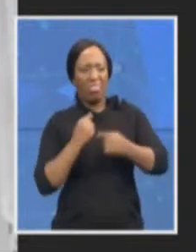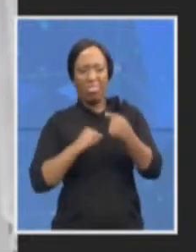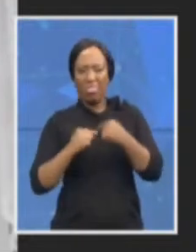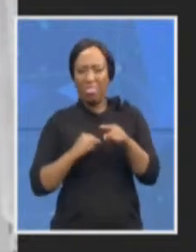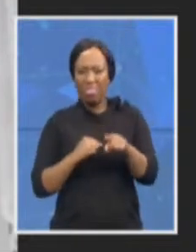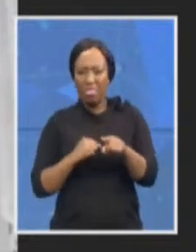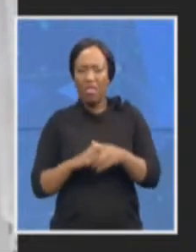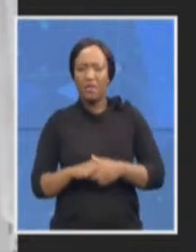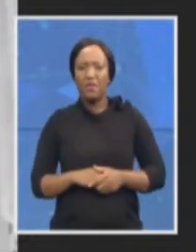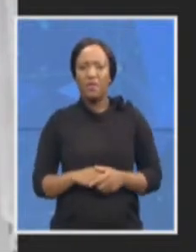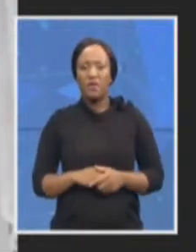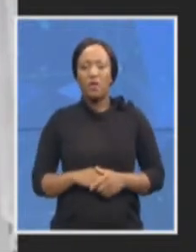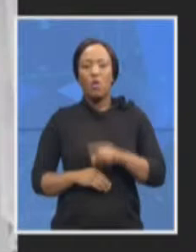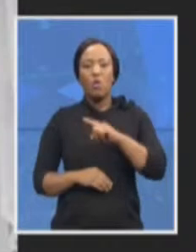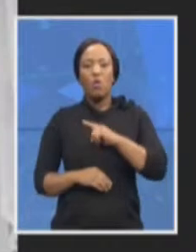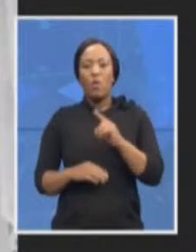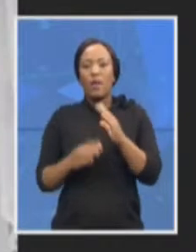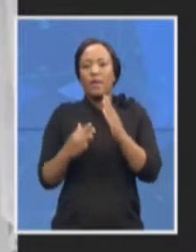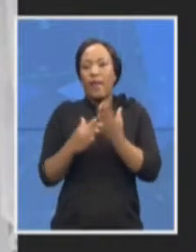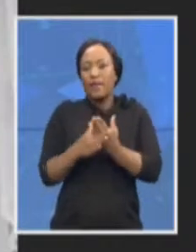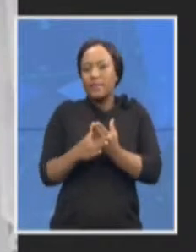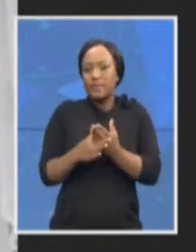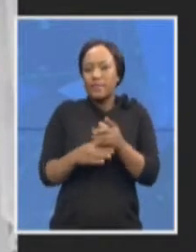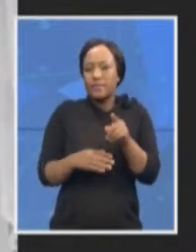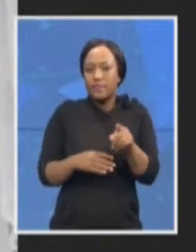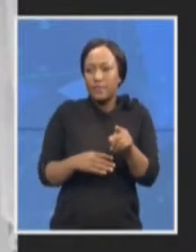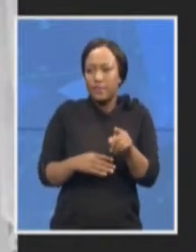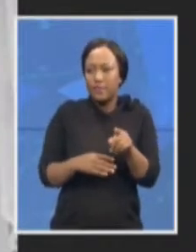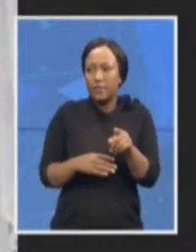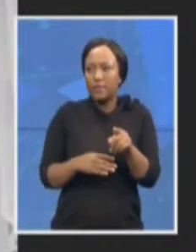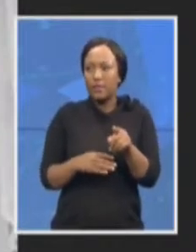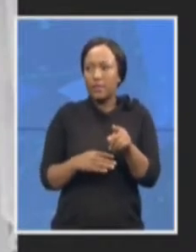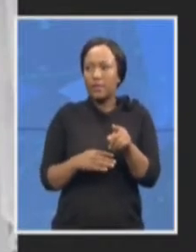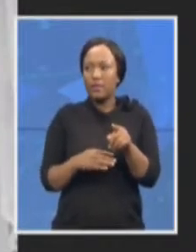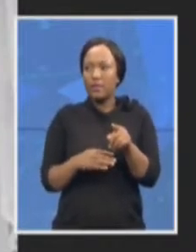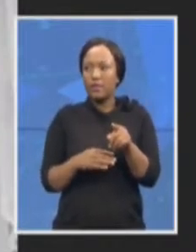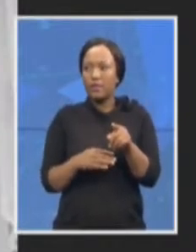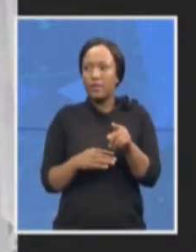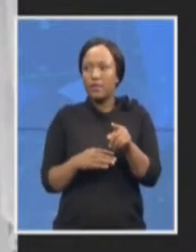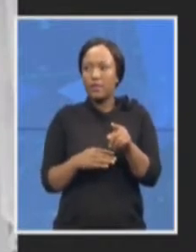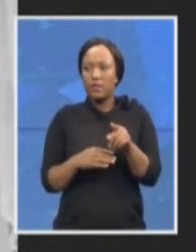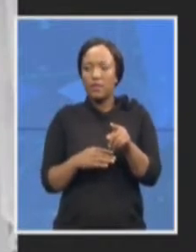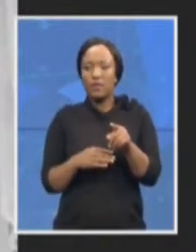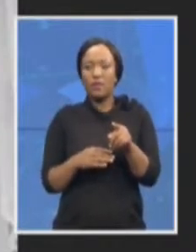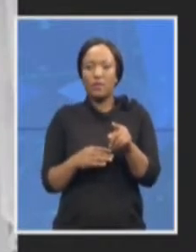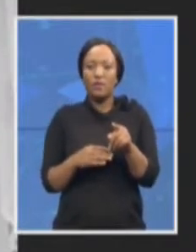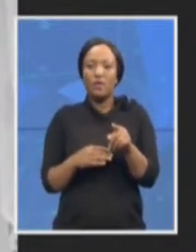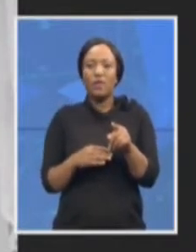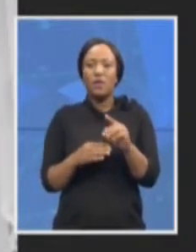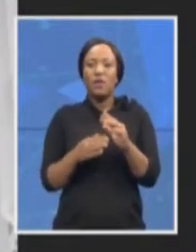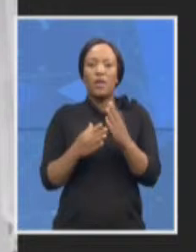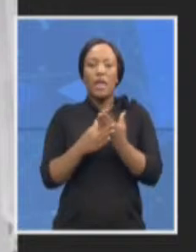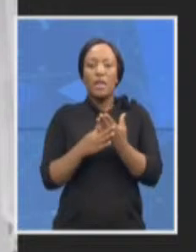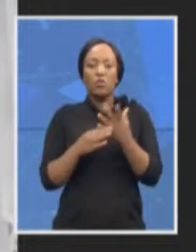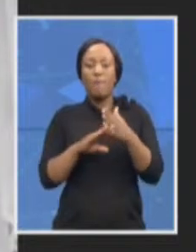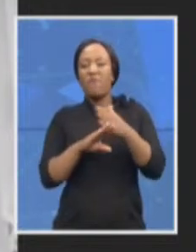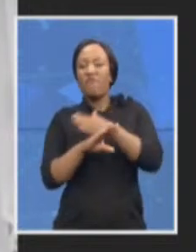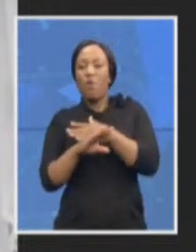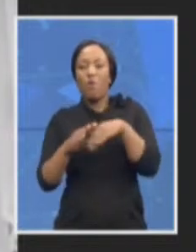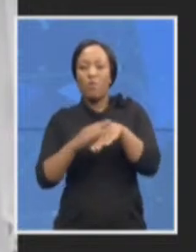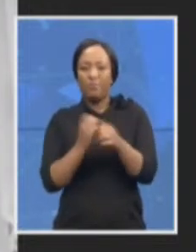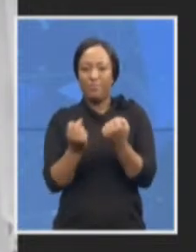to or subsequent to a court appearance attacks against the NPA are fine